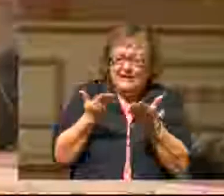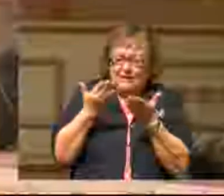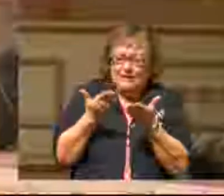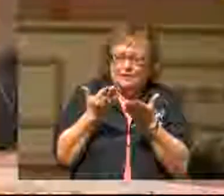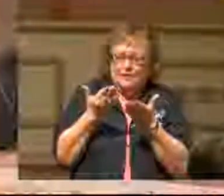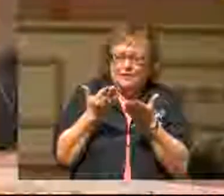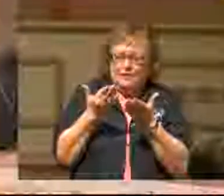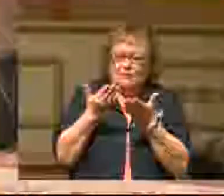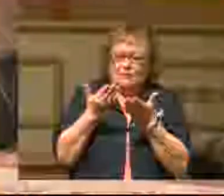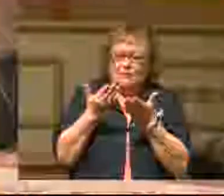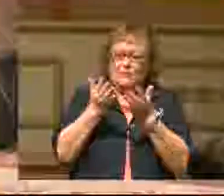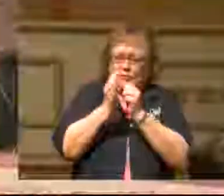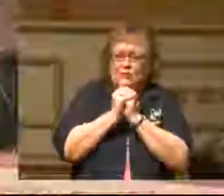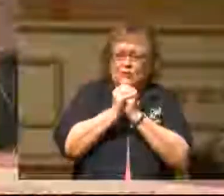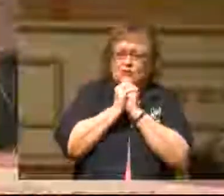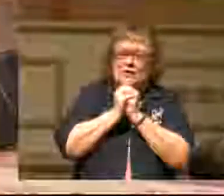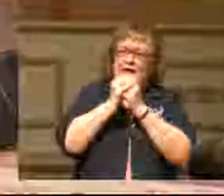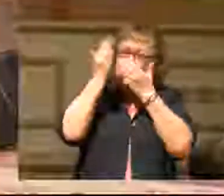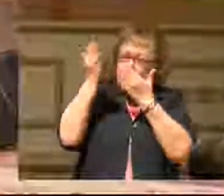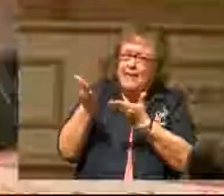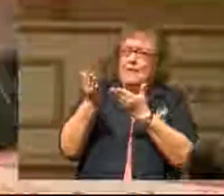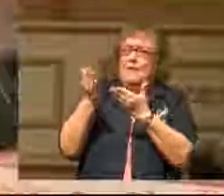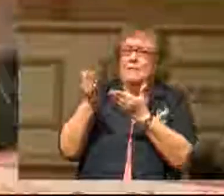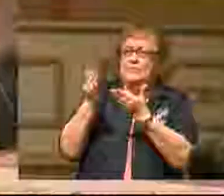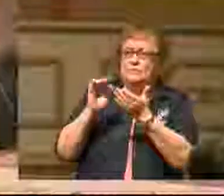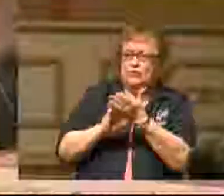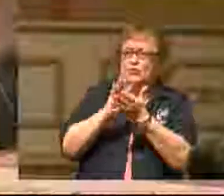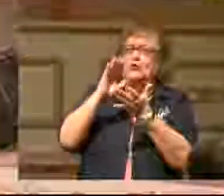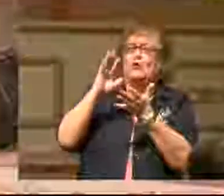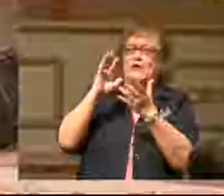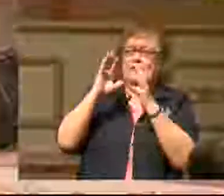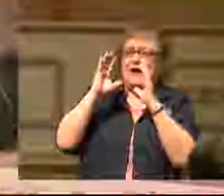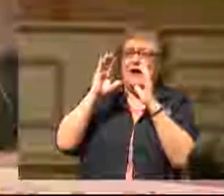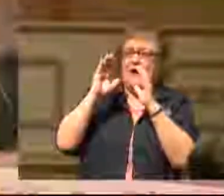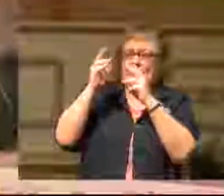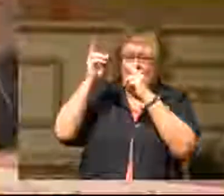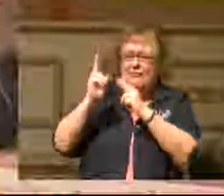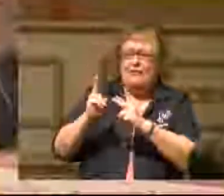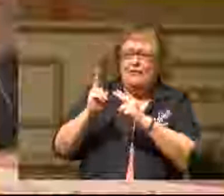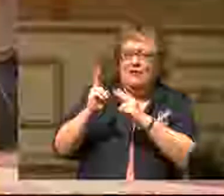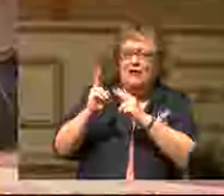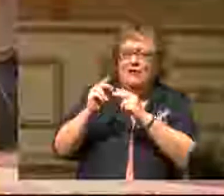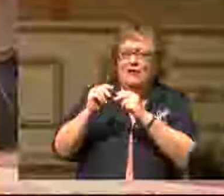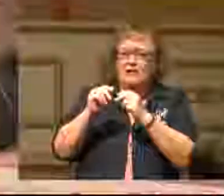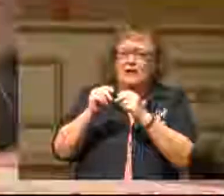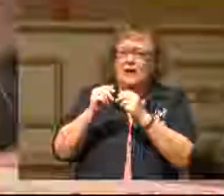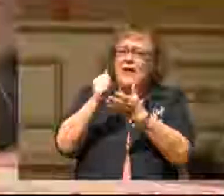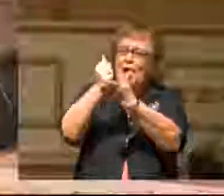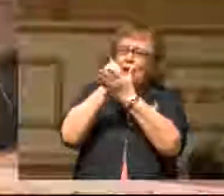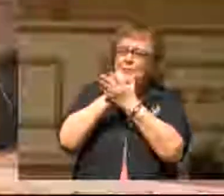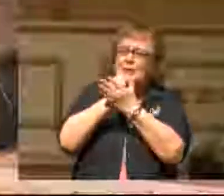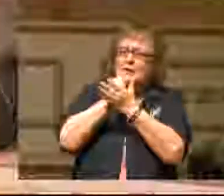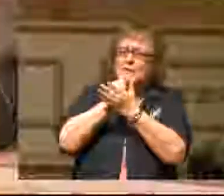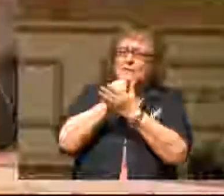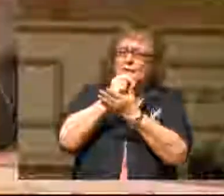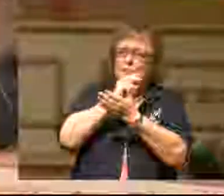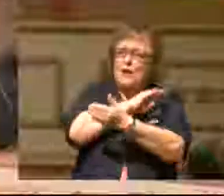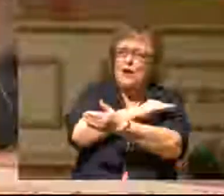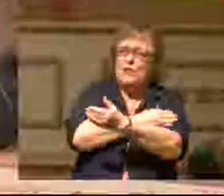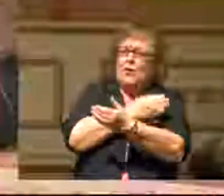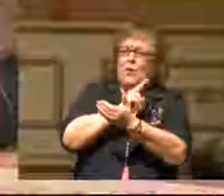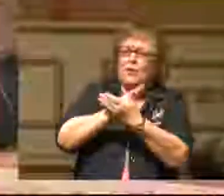It is him that we want to glorify. And I ask you now that you would help us by the power of your Holy Spirit to do just that.